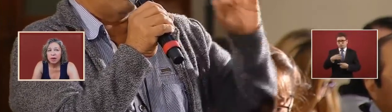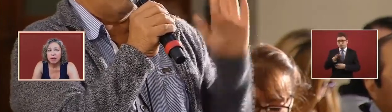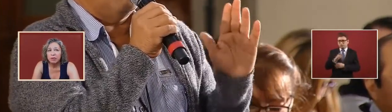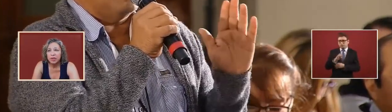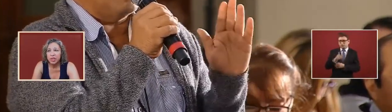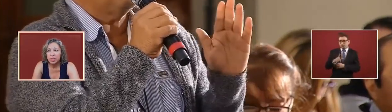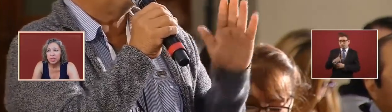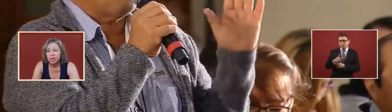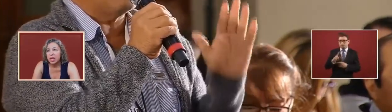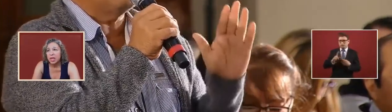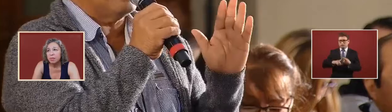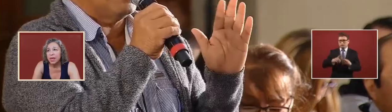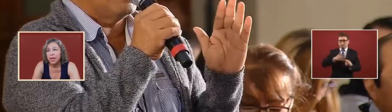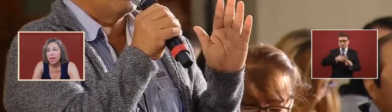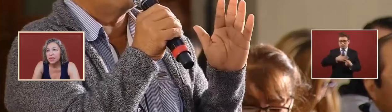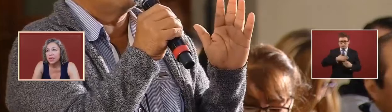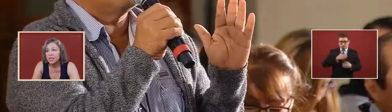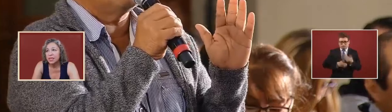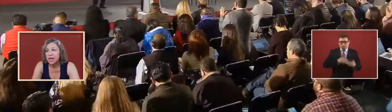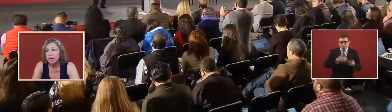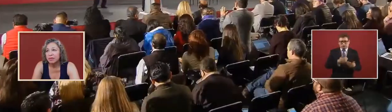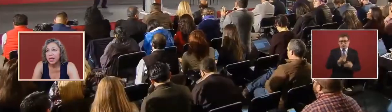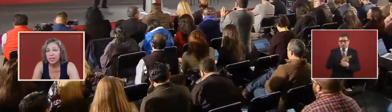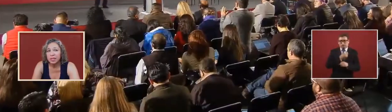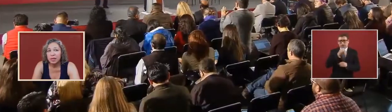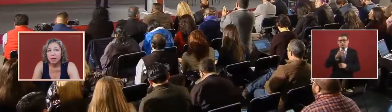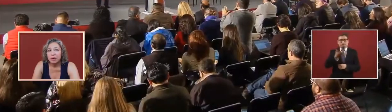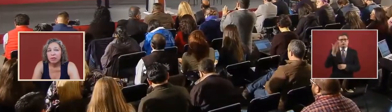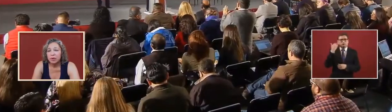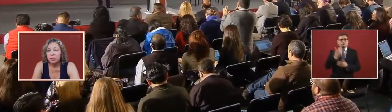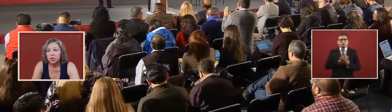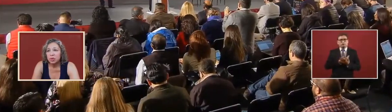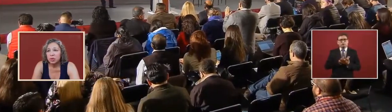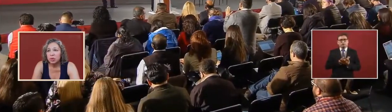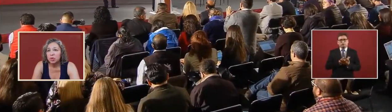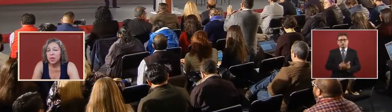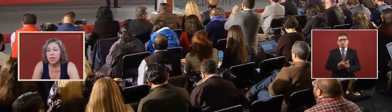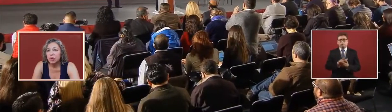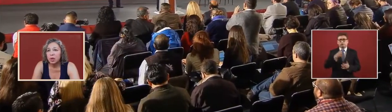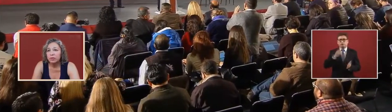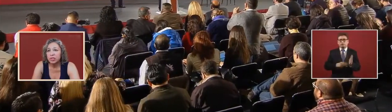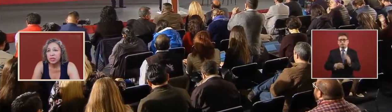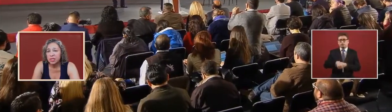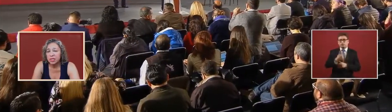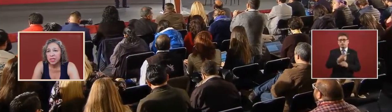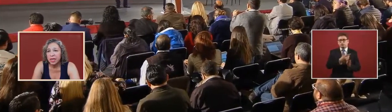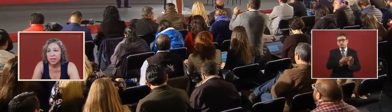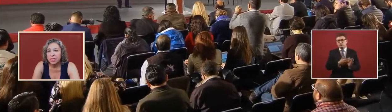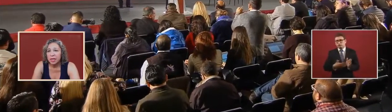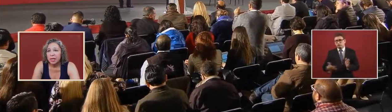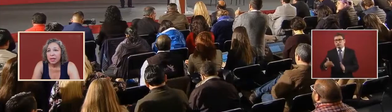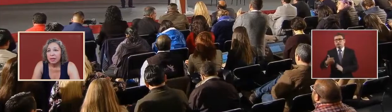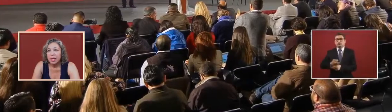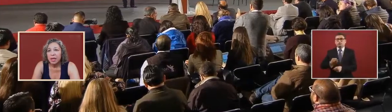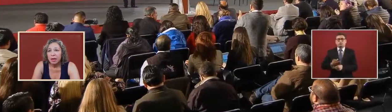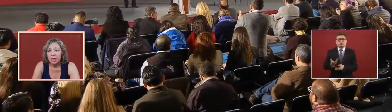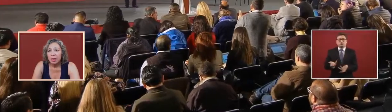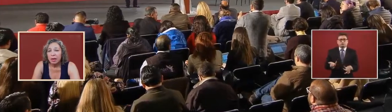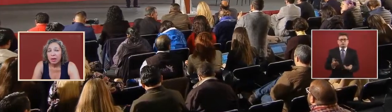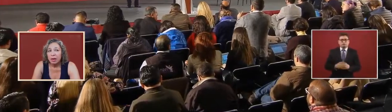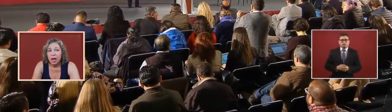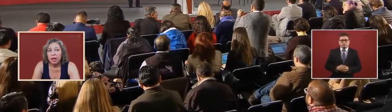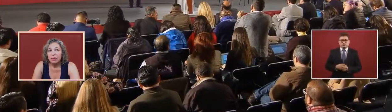that are efficient in my case does not advance from those 2012 to the state they